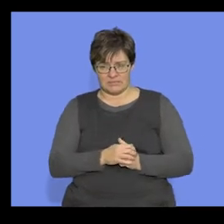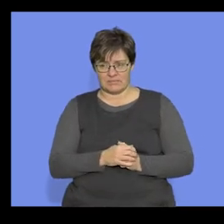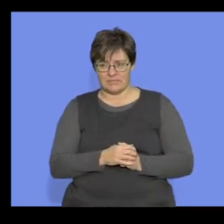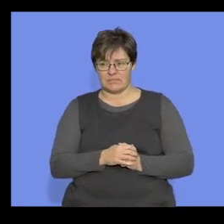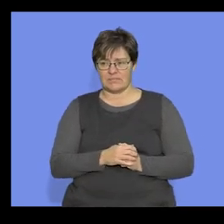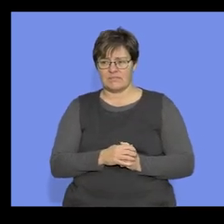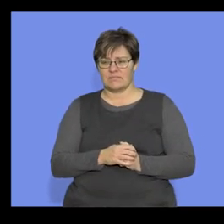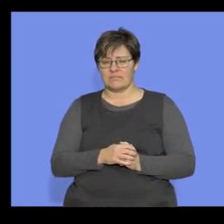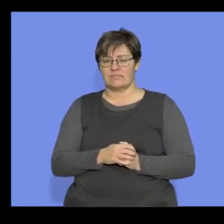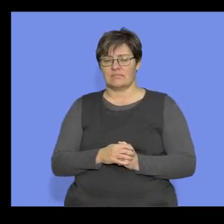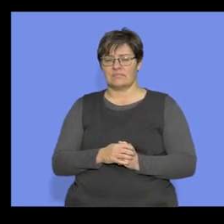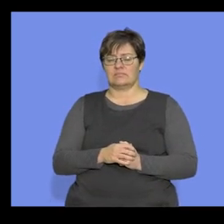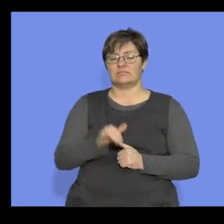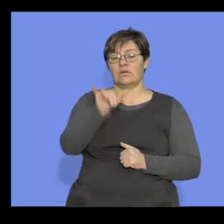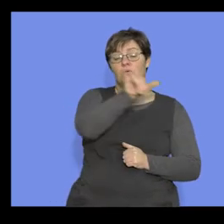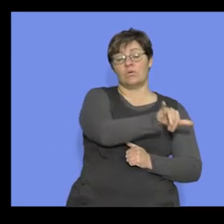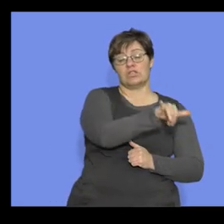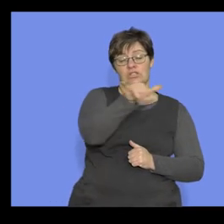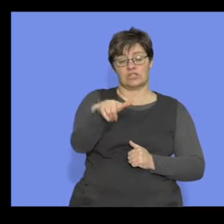the information.